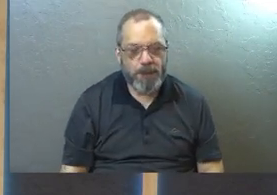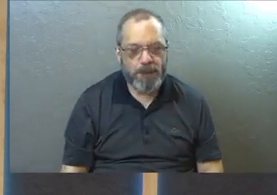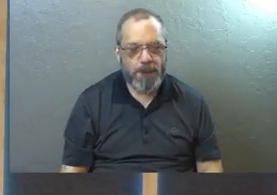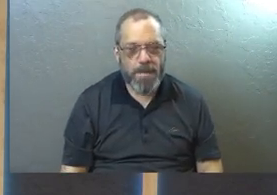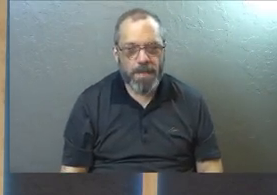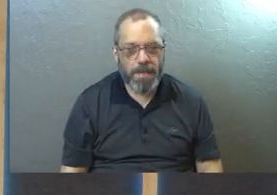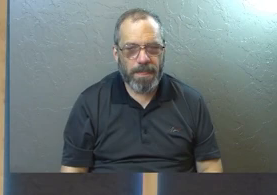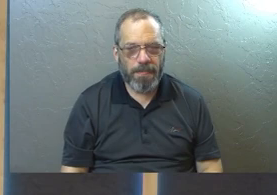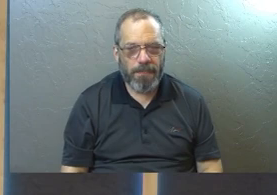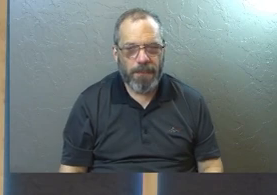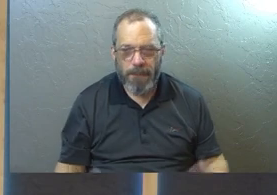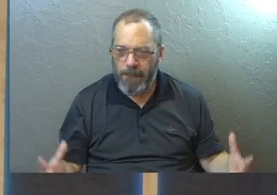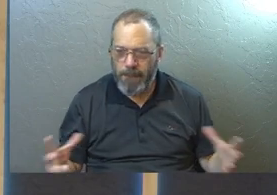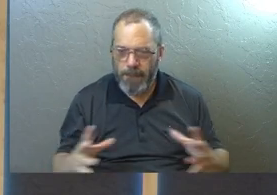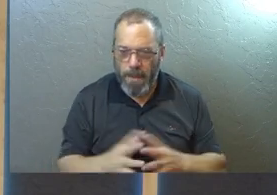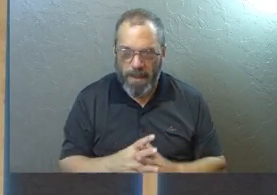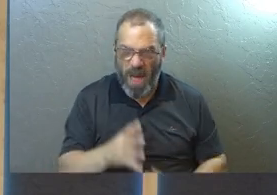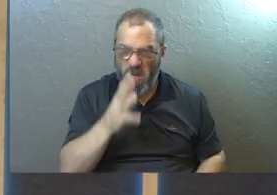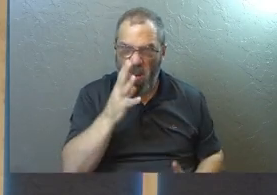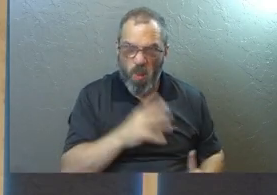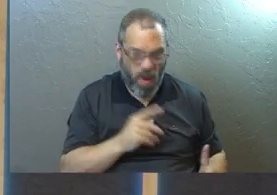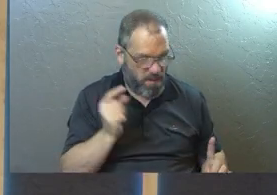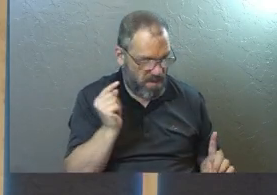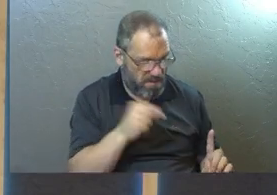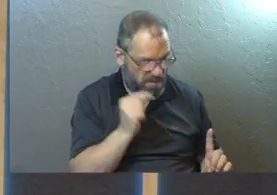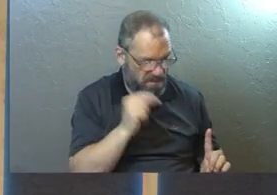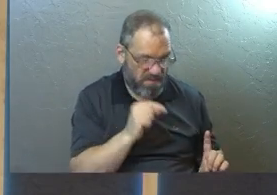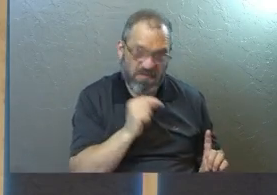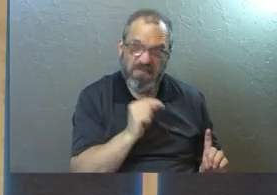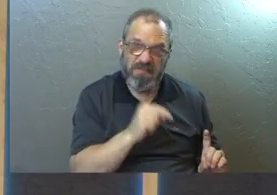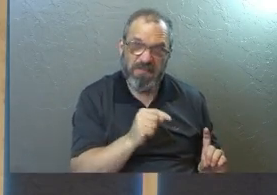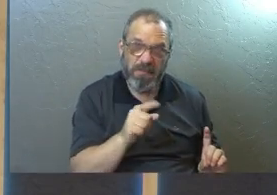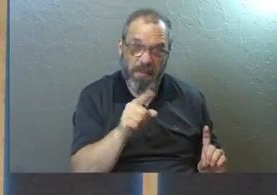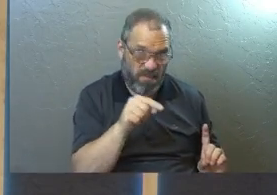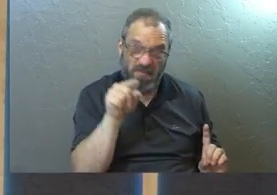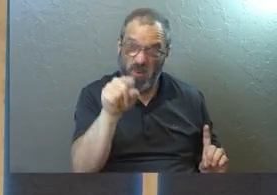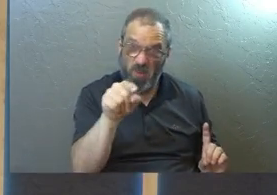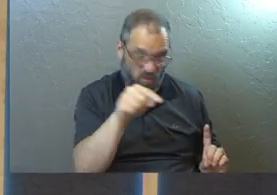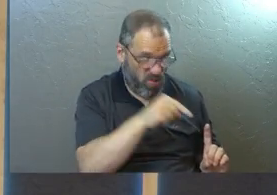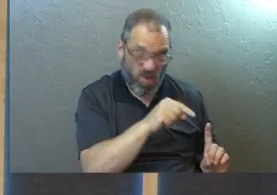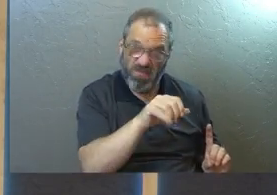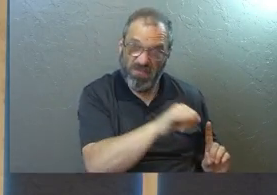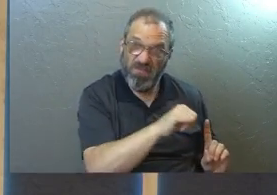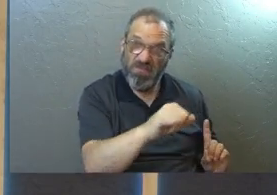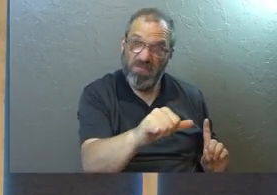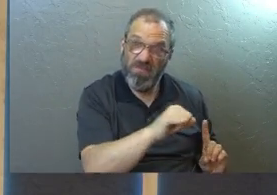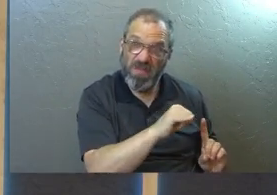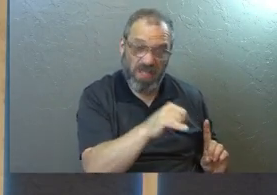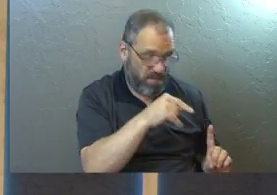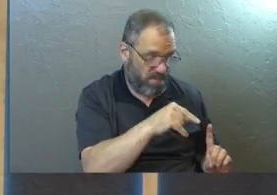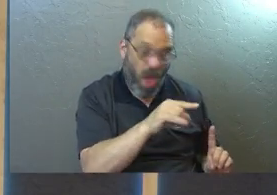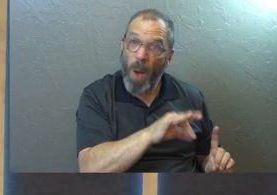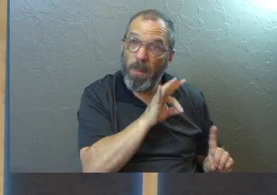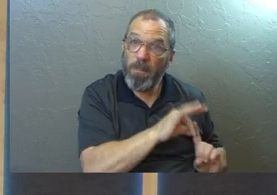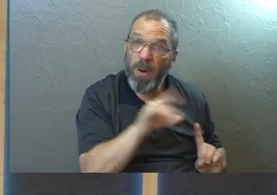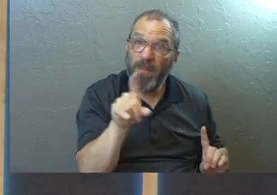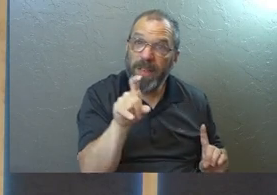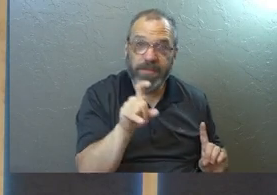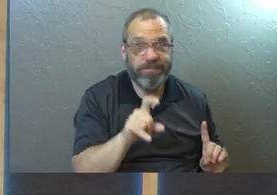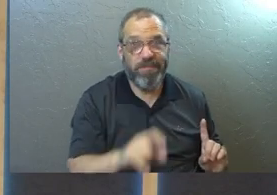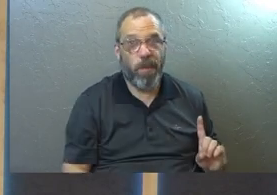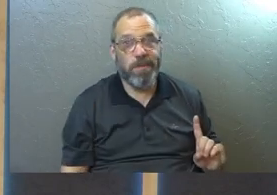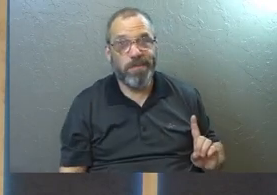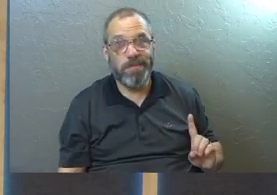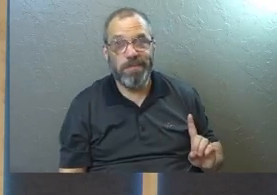But let me just say about the woman here, because this is some of you maybe. She's not perfect in that